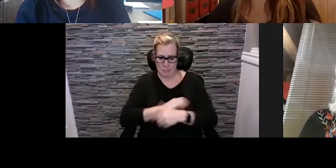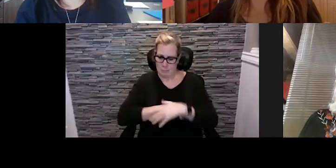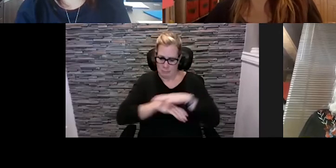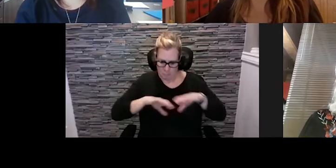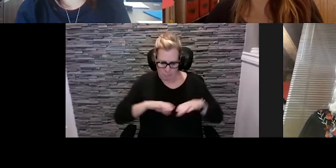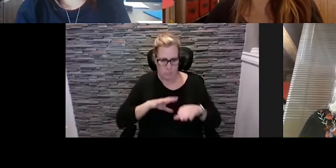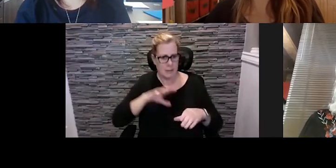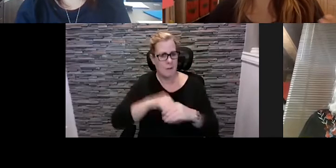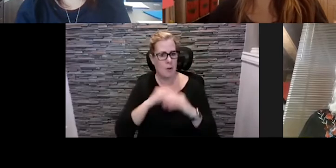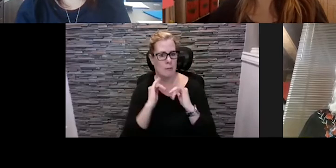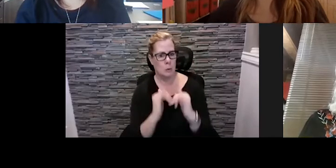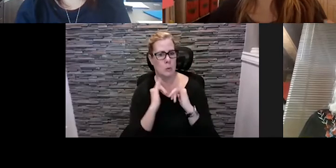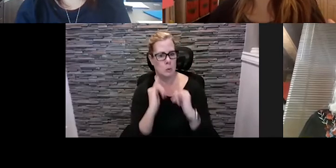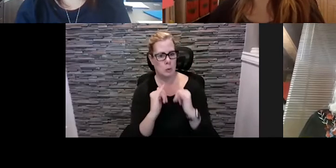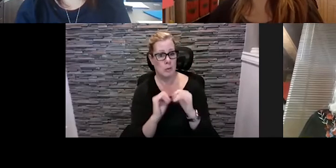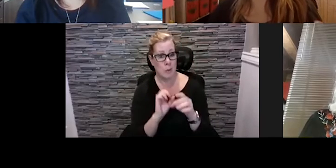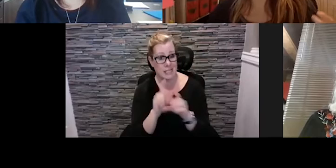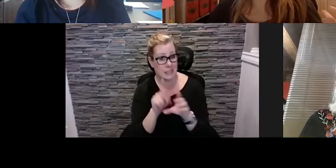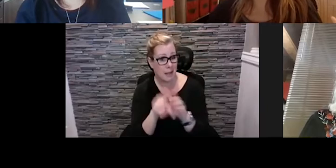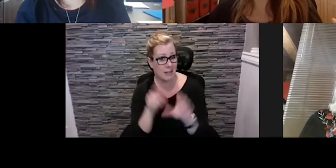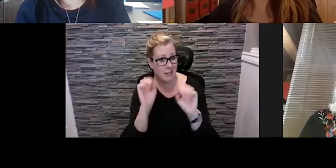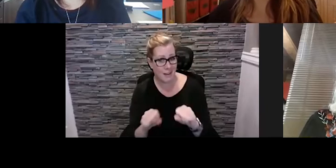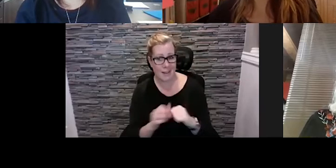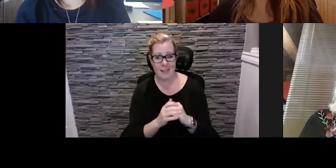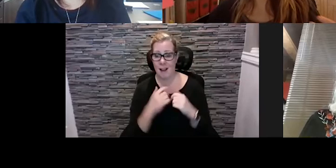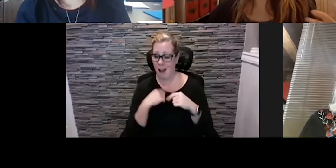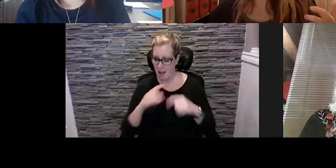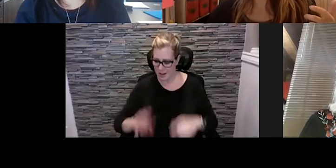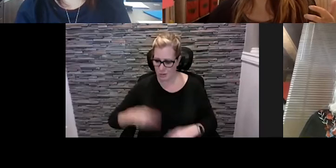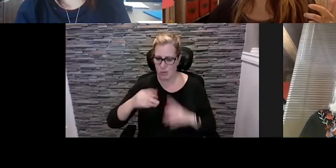creates that opportunity for you as artists and creatives